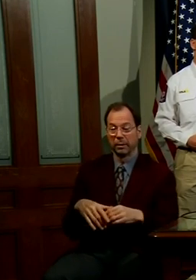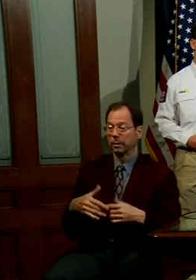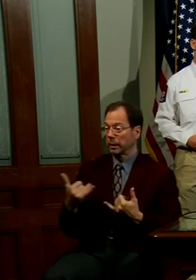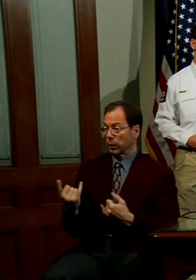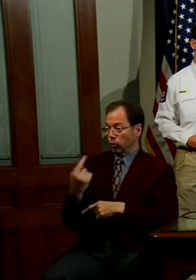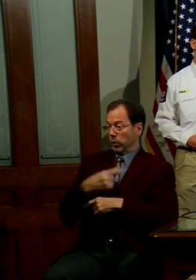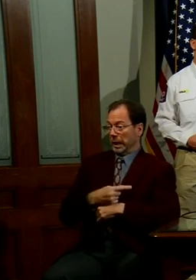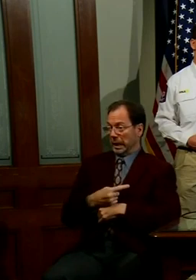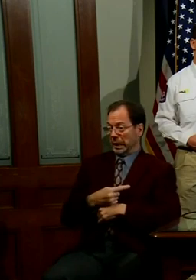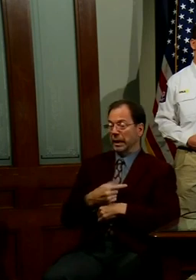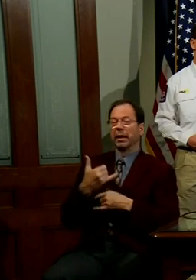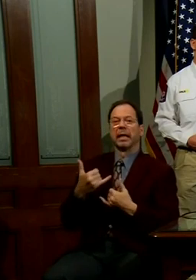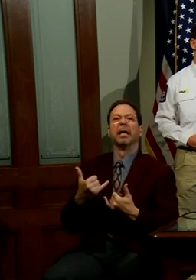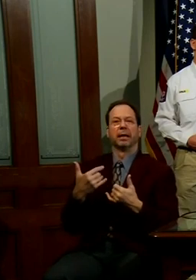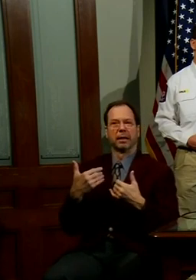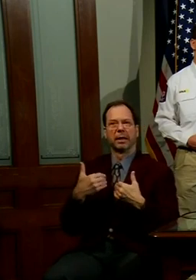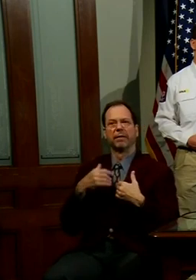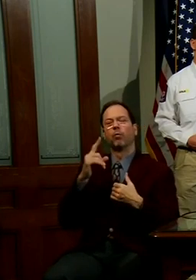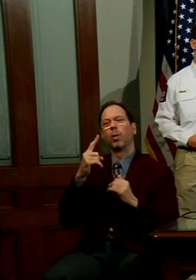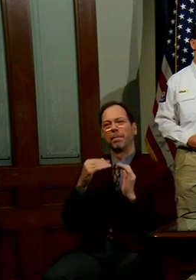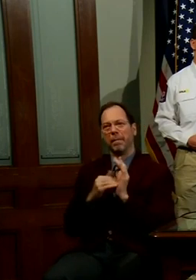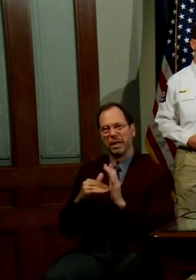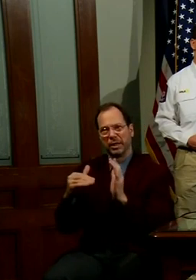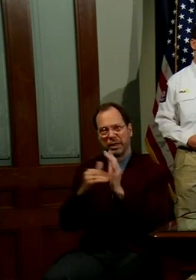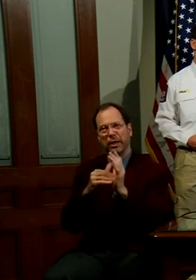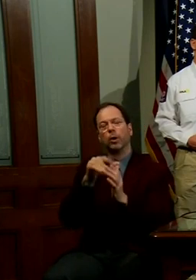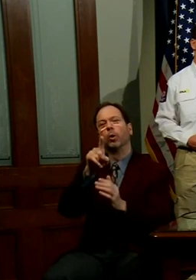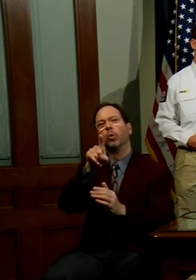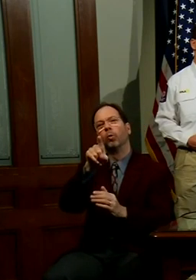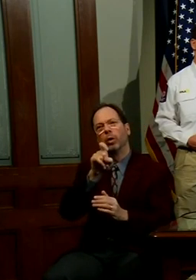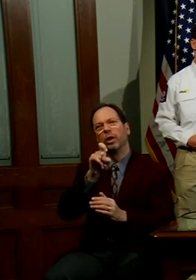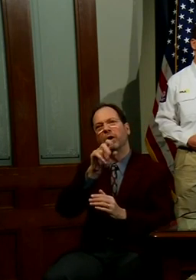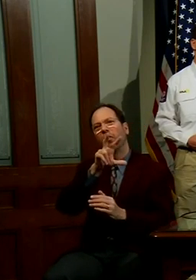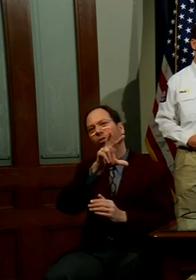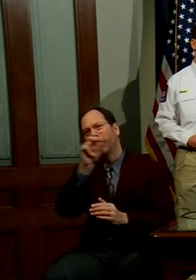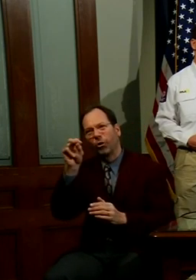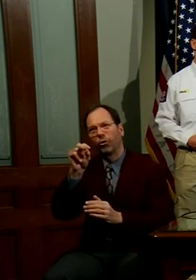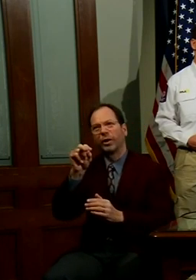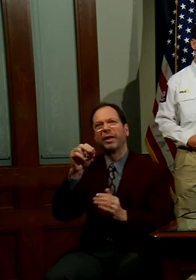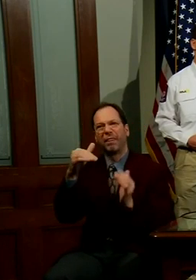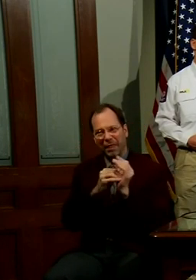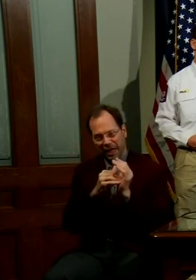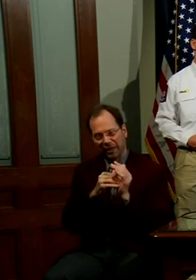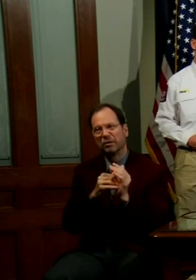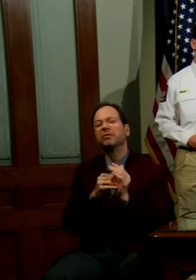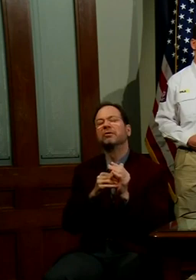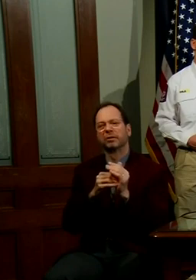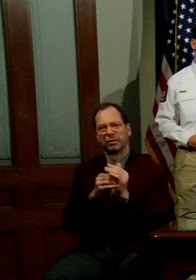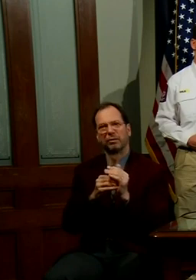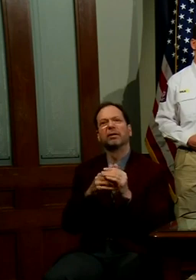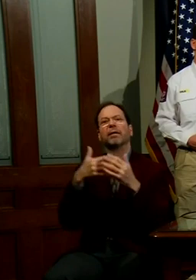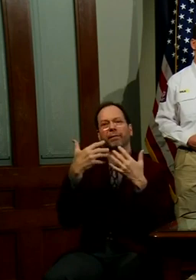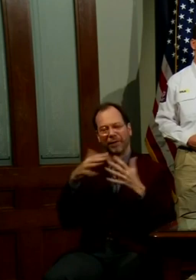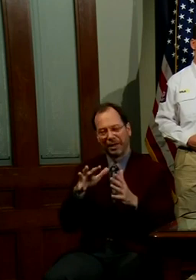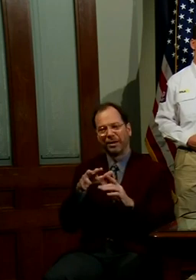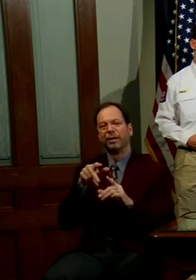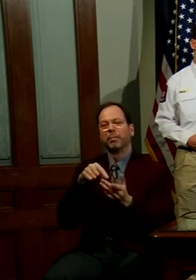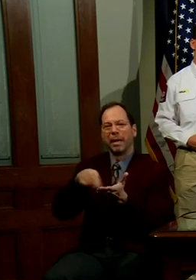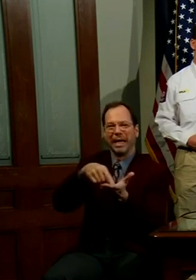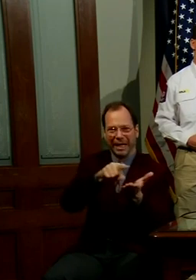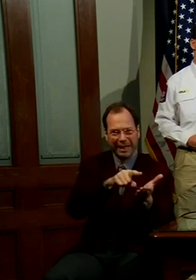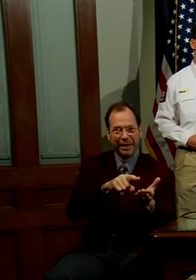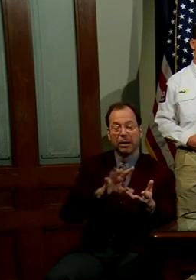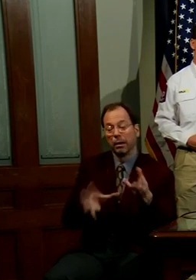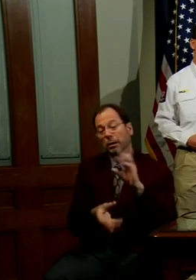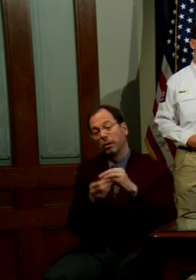today, there are now 1,138,000 claims that have been paid. The total amount